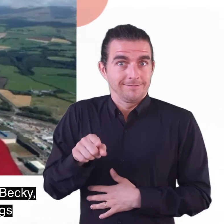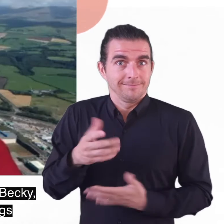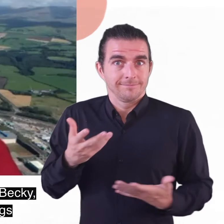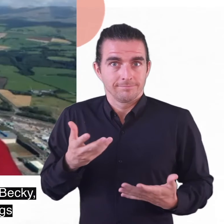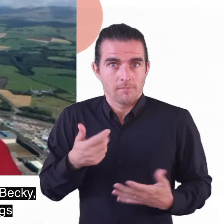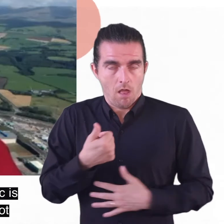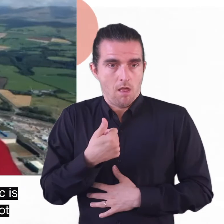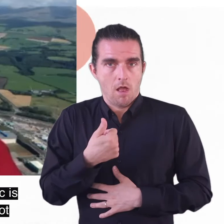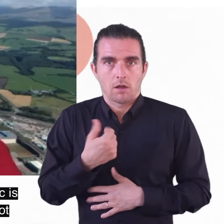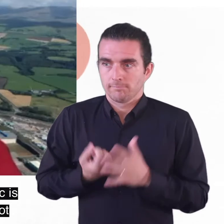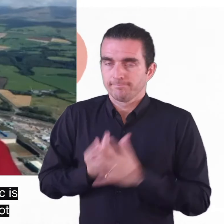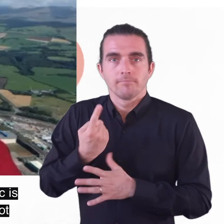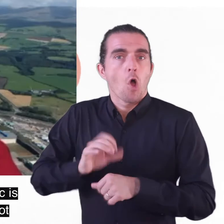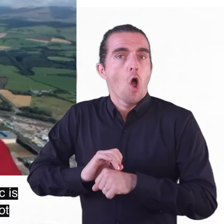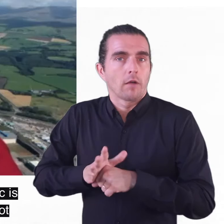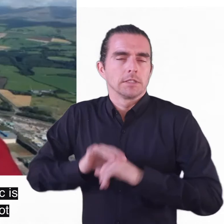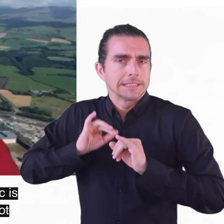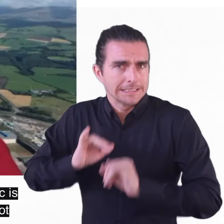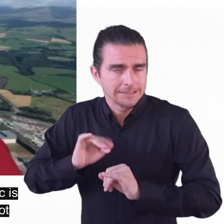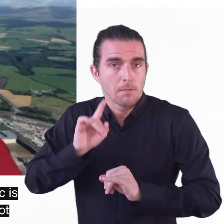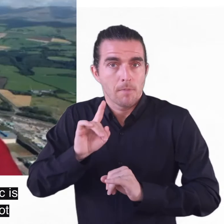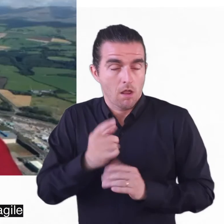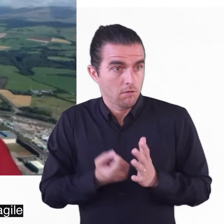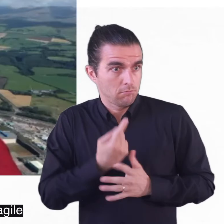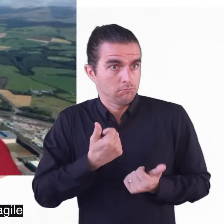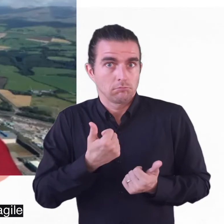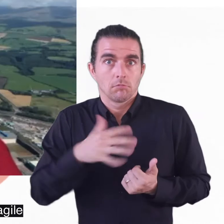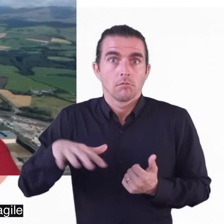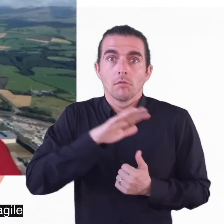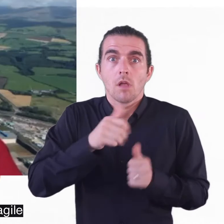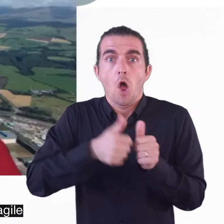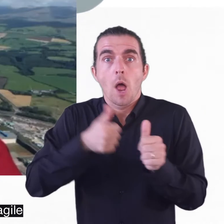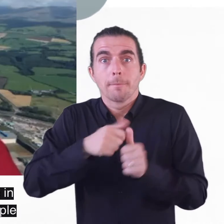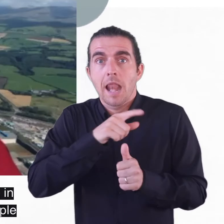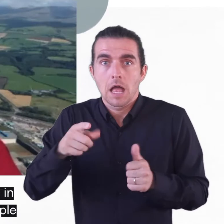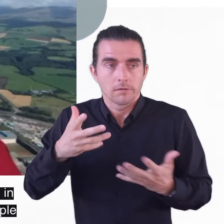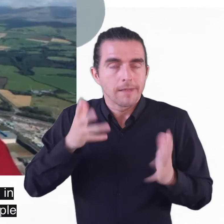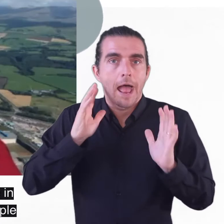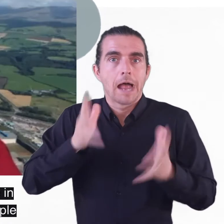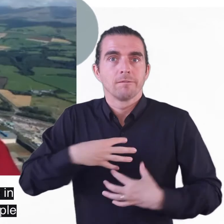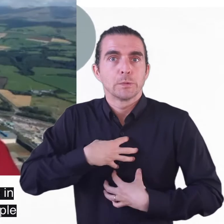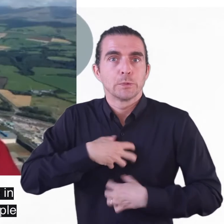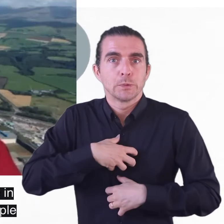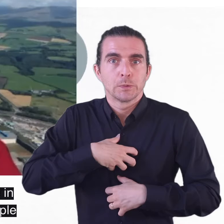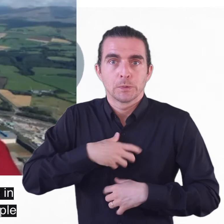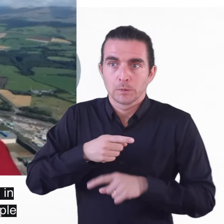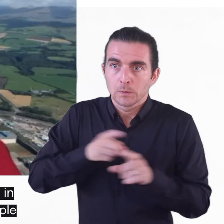mentioned becky one of the silver linings of the whole pandemic is it's kind of forced a lot of companies to work agile and be very adaptive